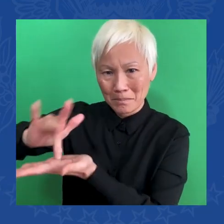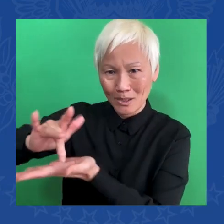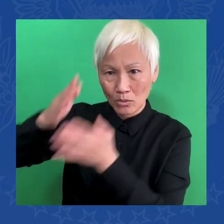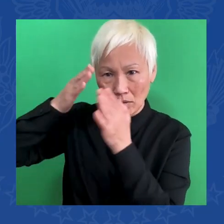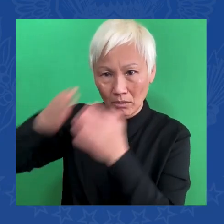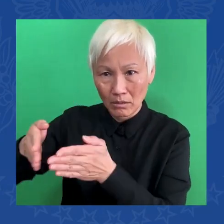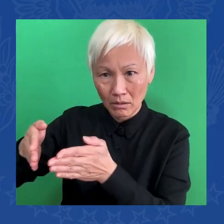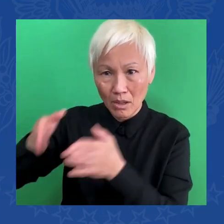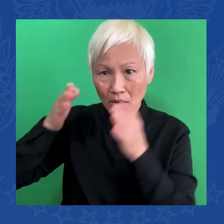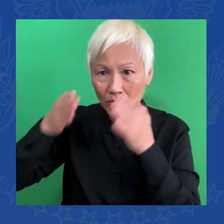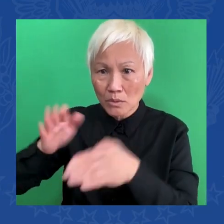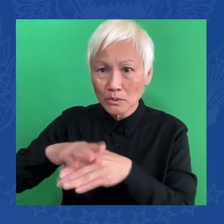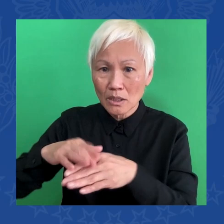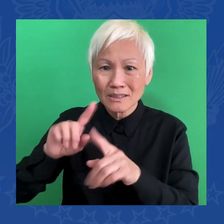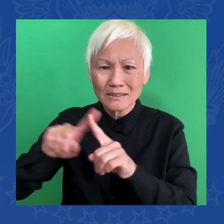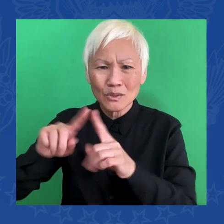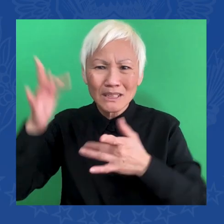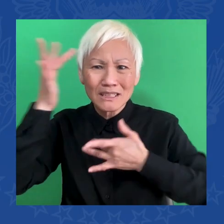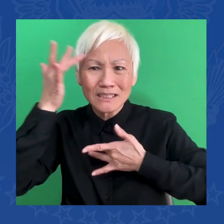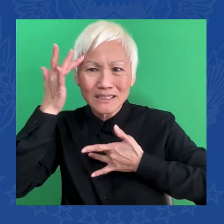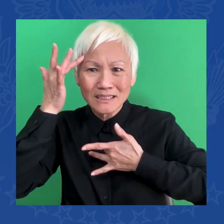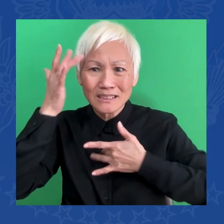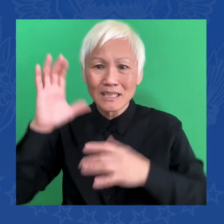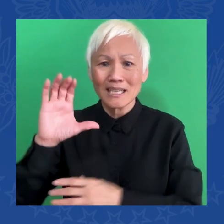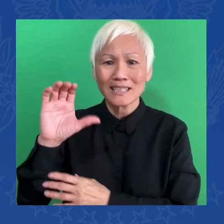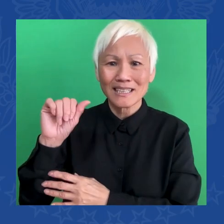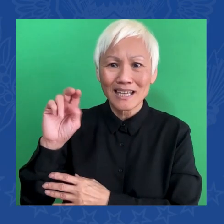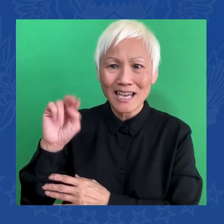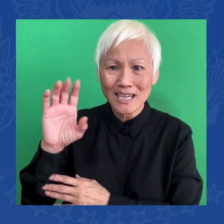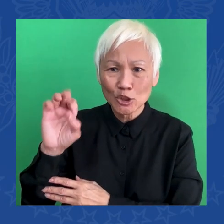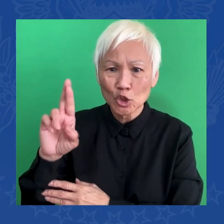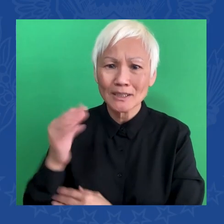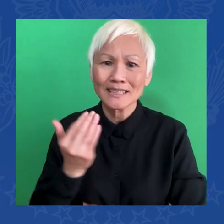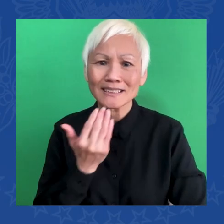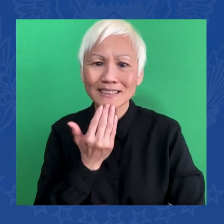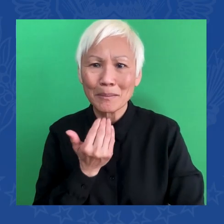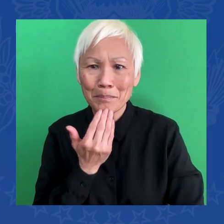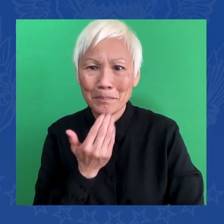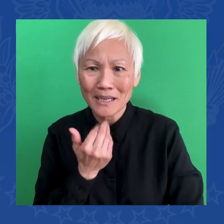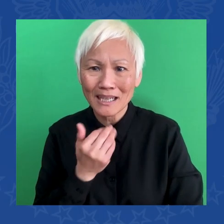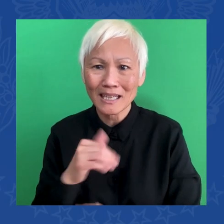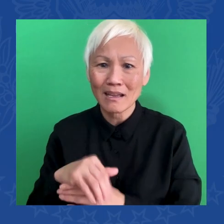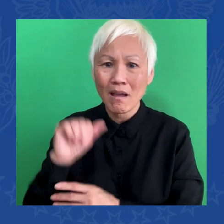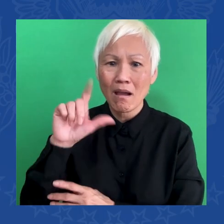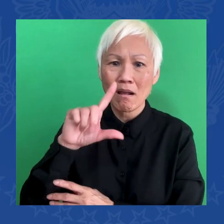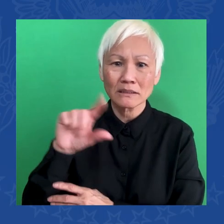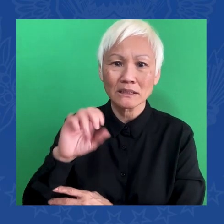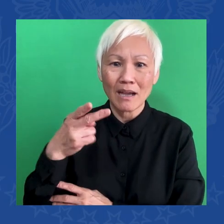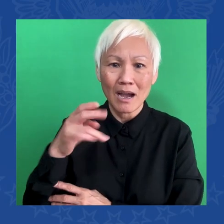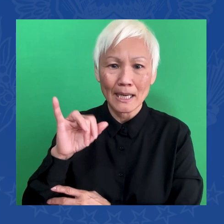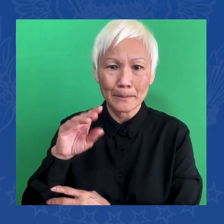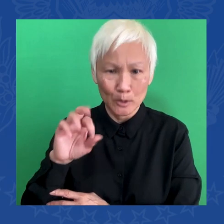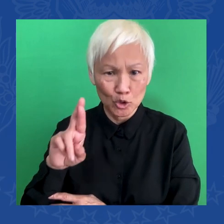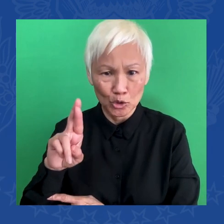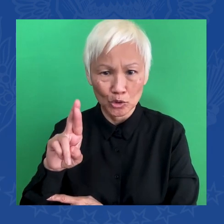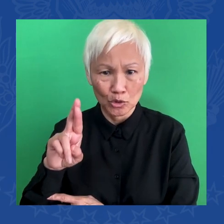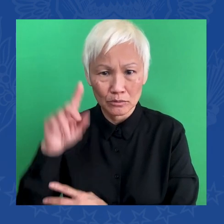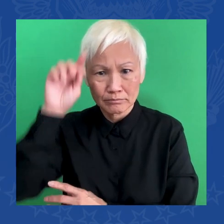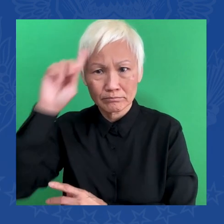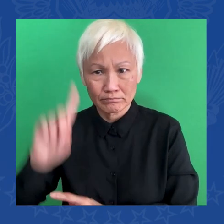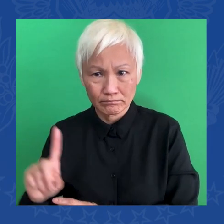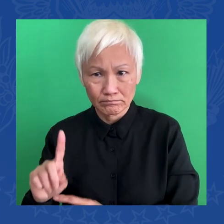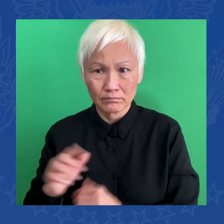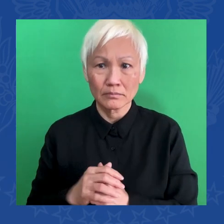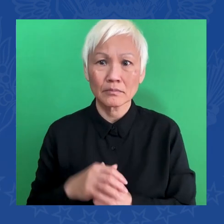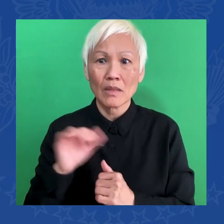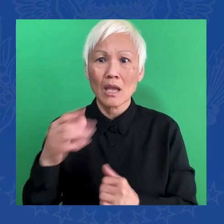Alzheimer's, and diabetes. And I want to thank the bipartisan members of the House and Senate who are working so hard to get this done. Senator Patrick